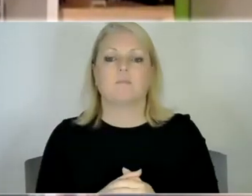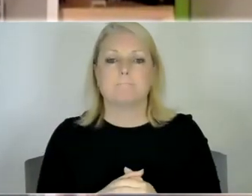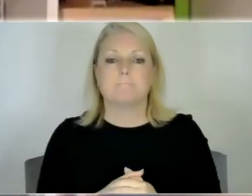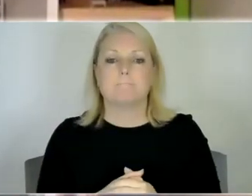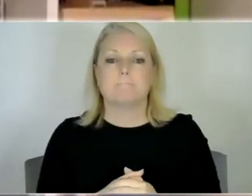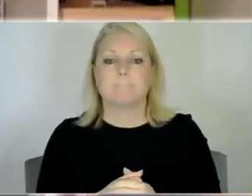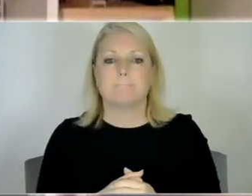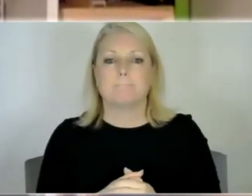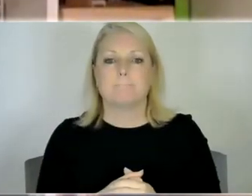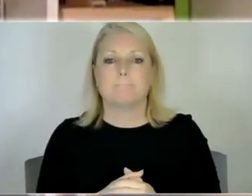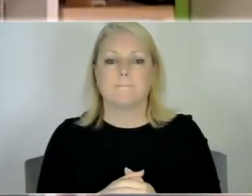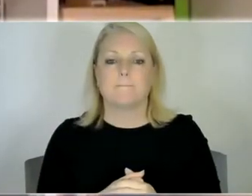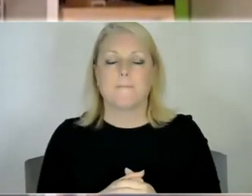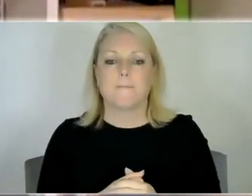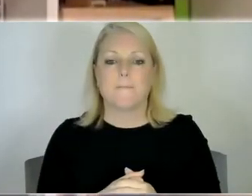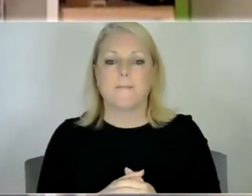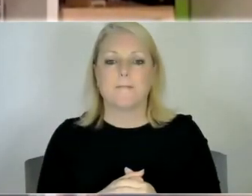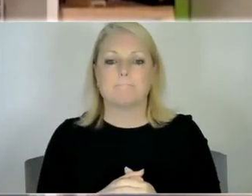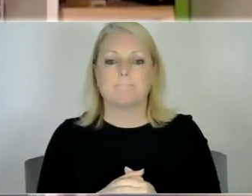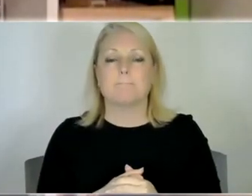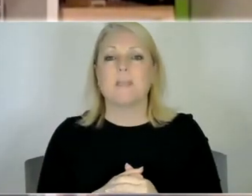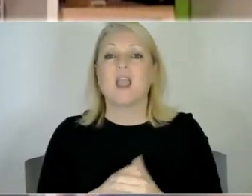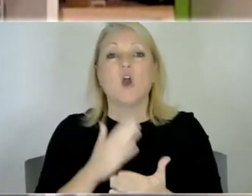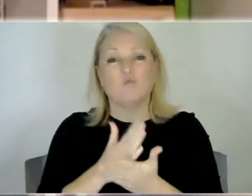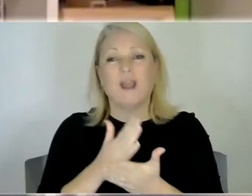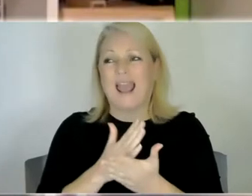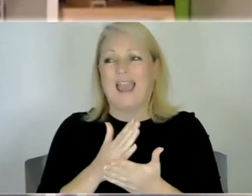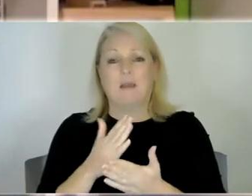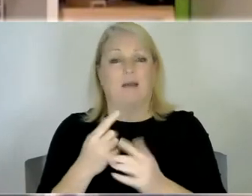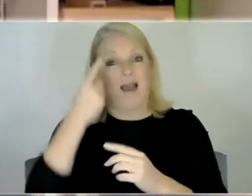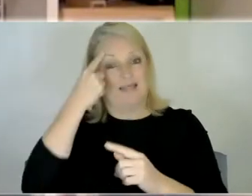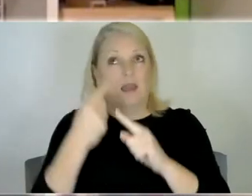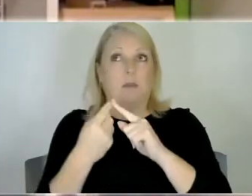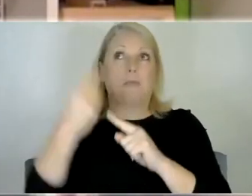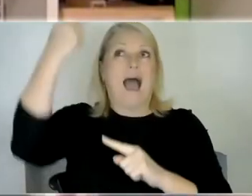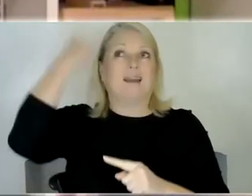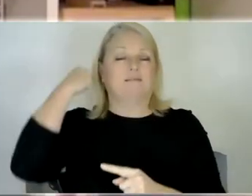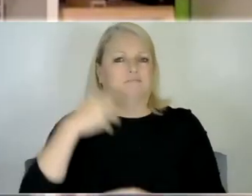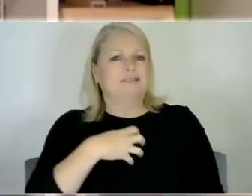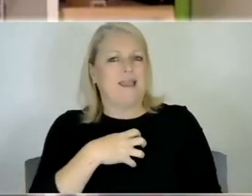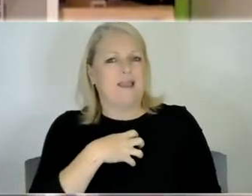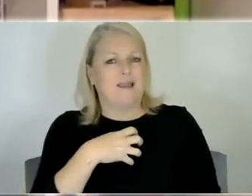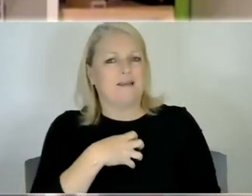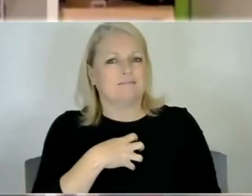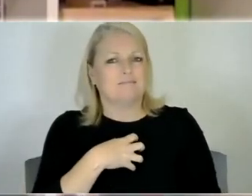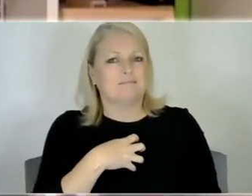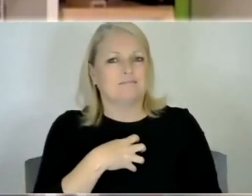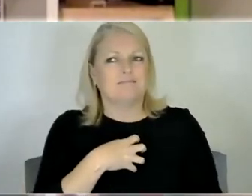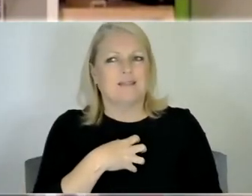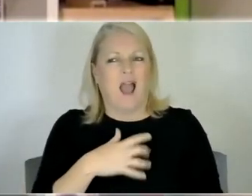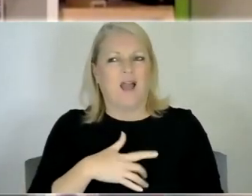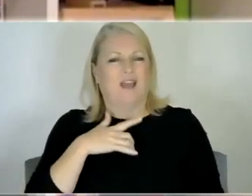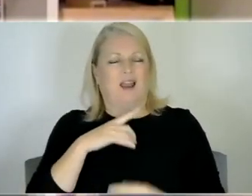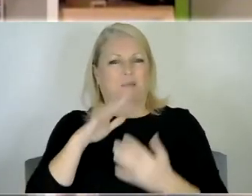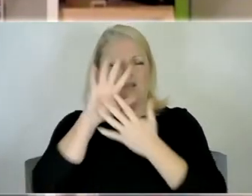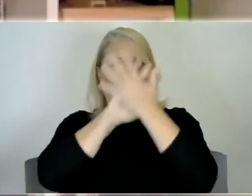that is sort of one of the scariest times you feel I remember feeling like quite lost and just just not